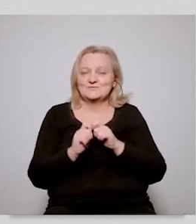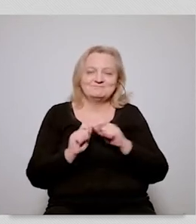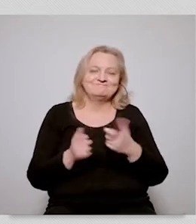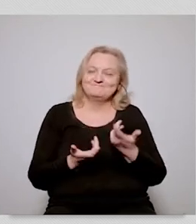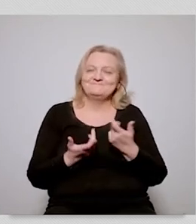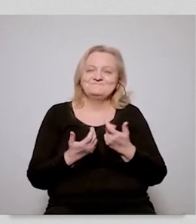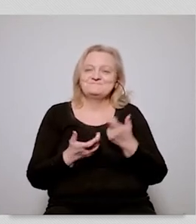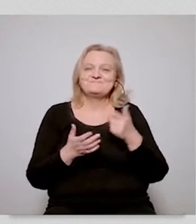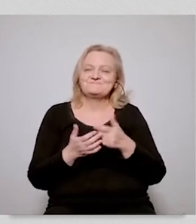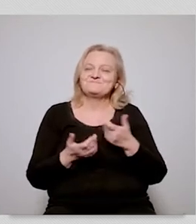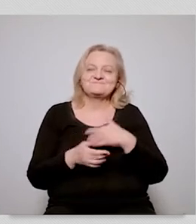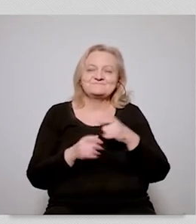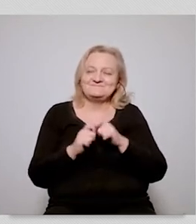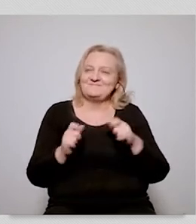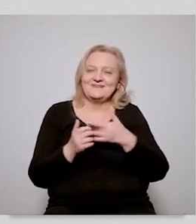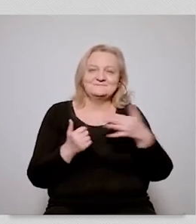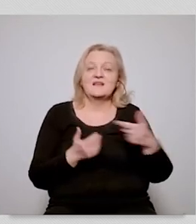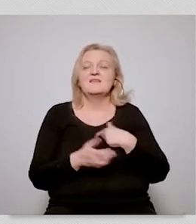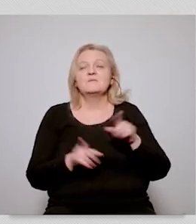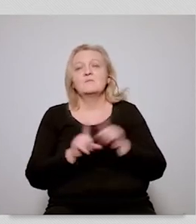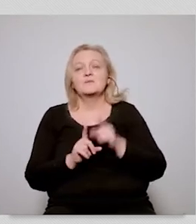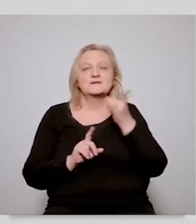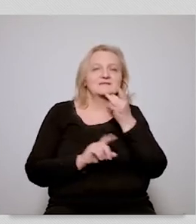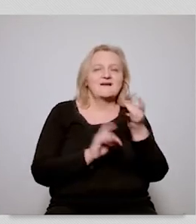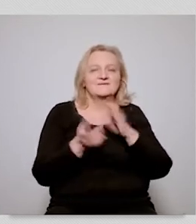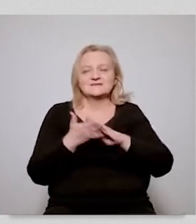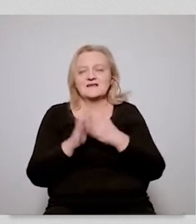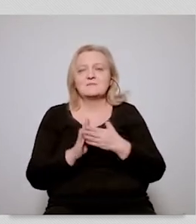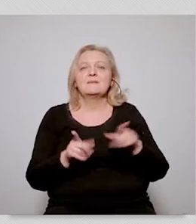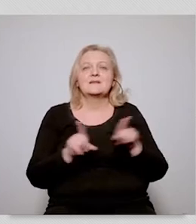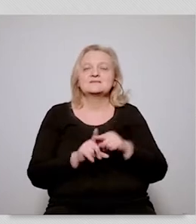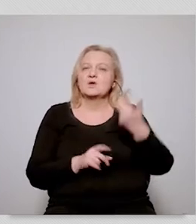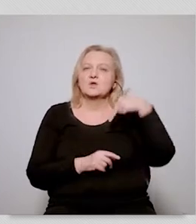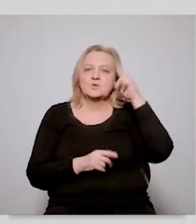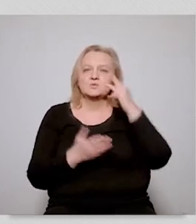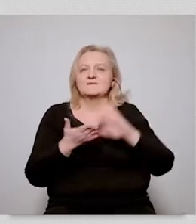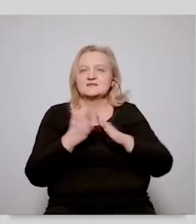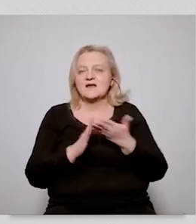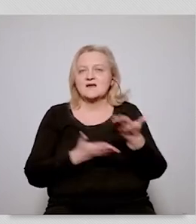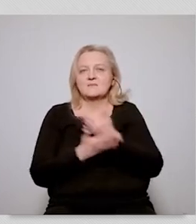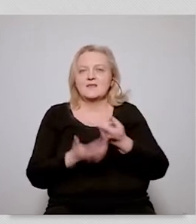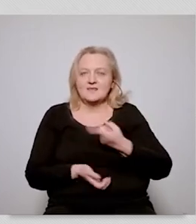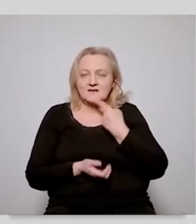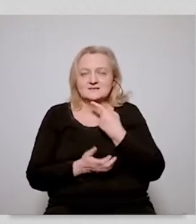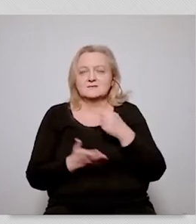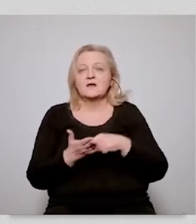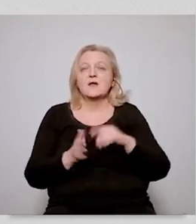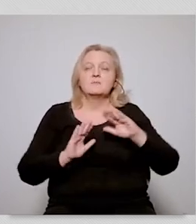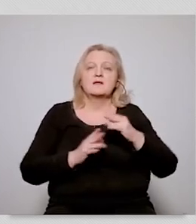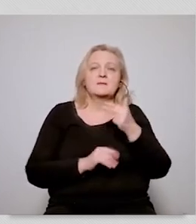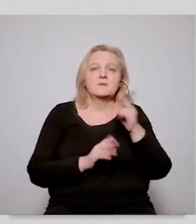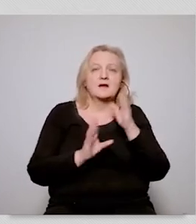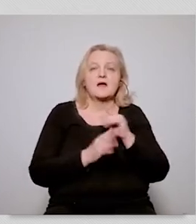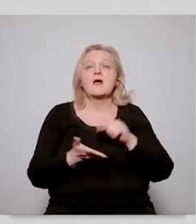really prepared to do and this is overlapped by the risk of accusing each other because of misunderstandings